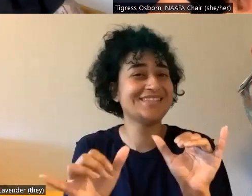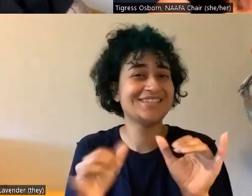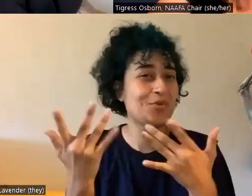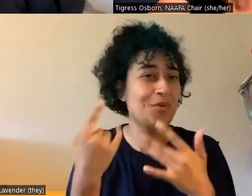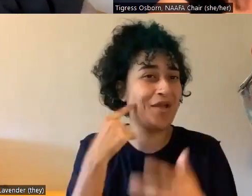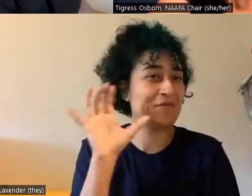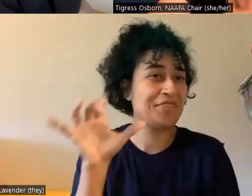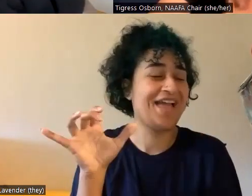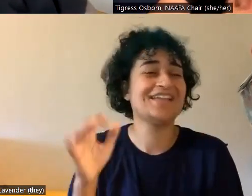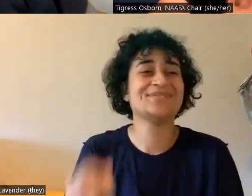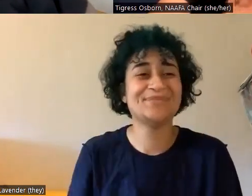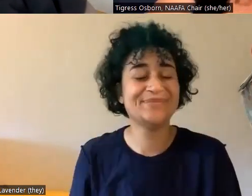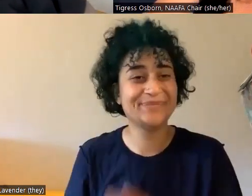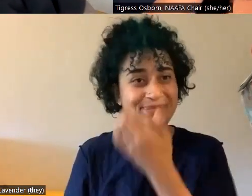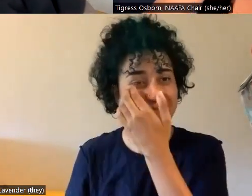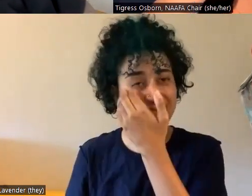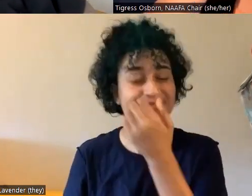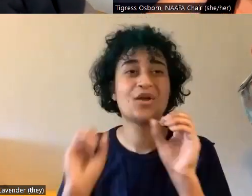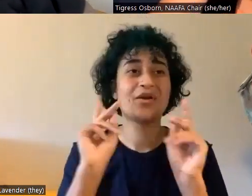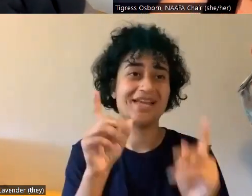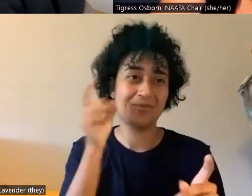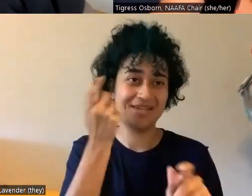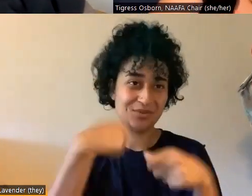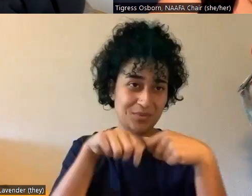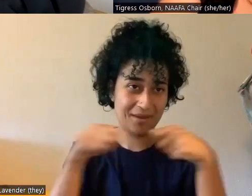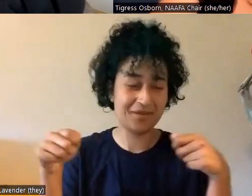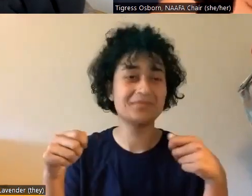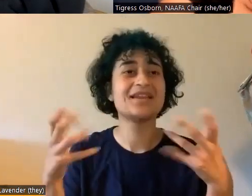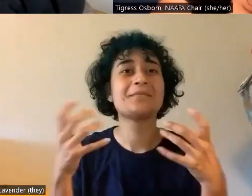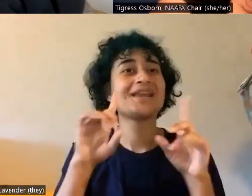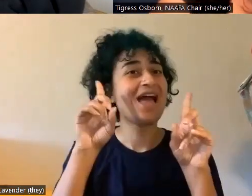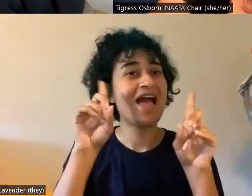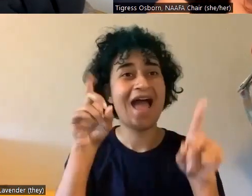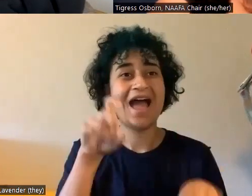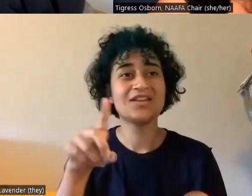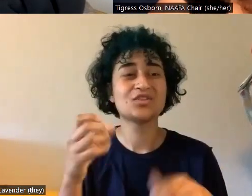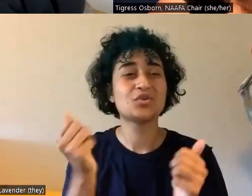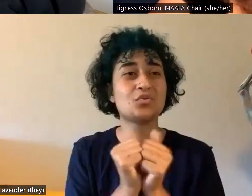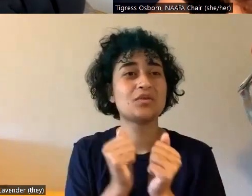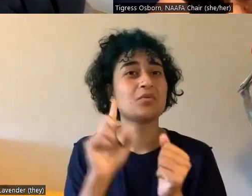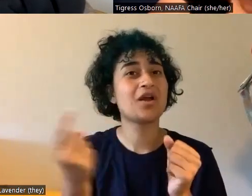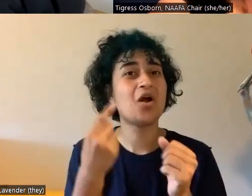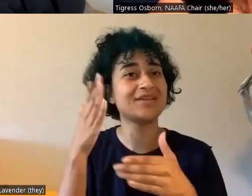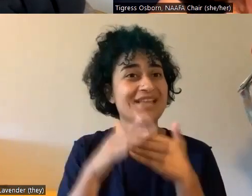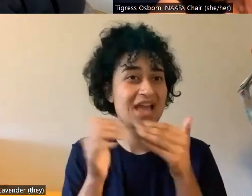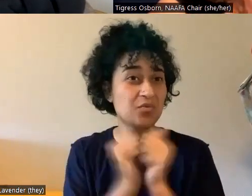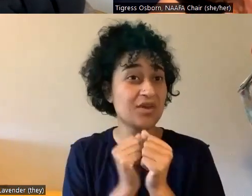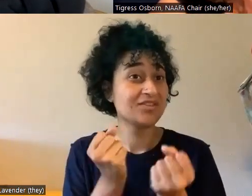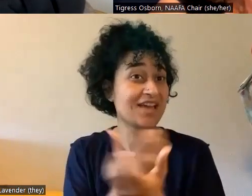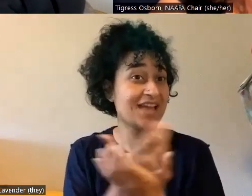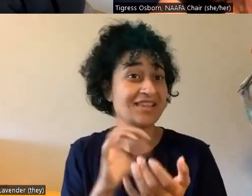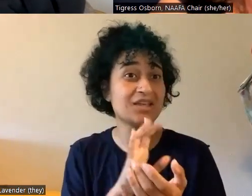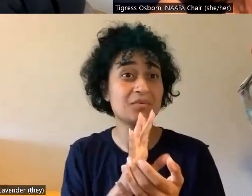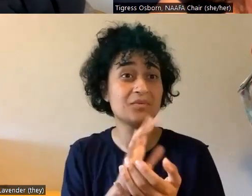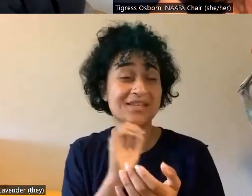Um, okay. So we, we do need to wrap up and I would just want to ask you what we always end with, which is, is there anything we didn't ask you about today that